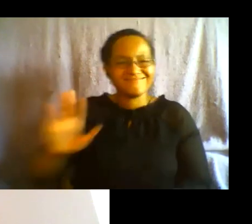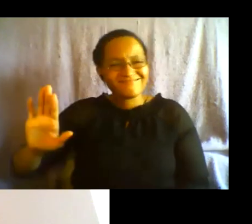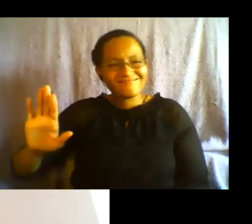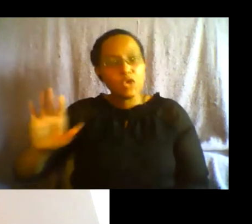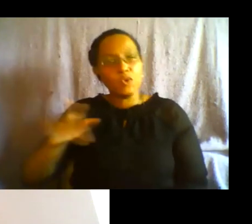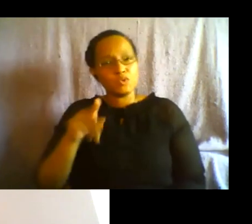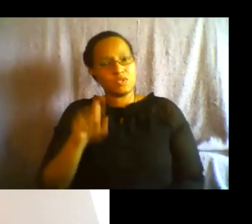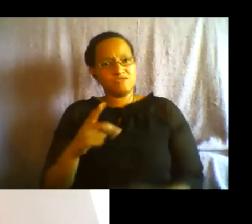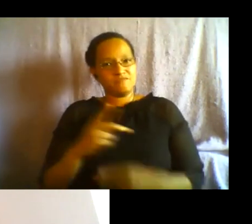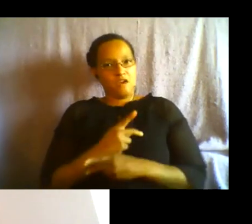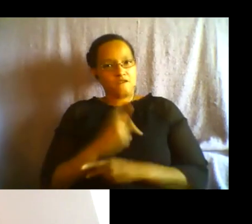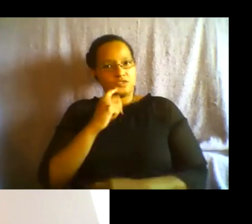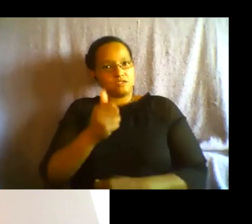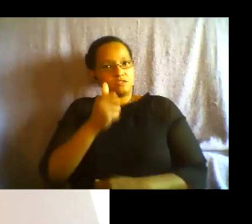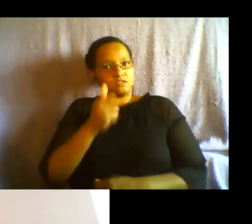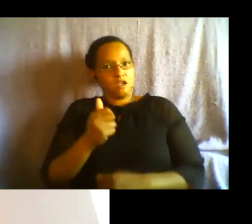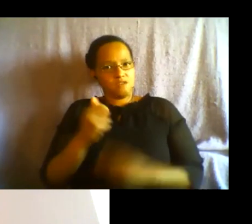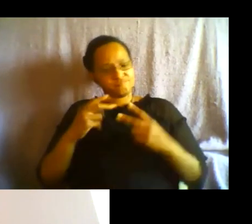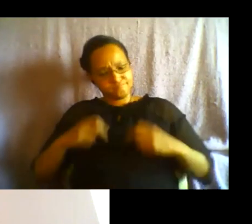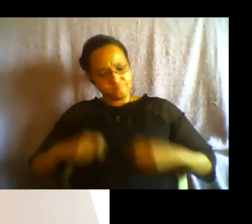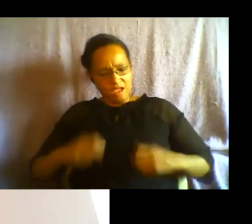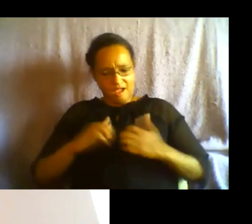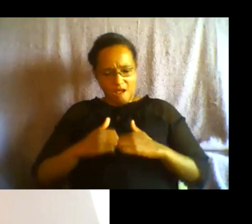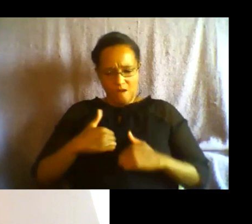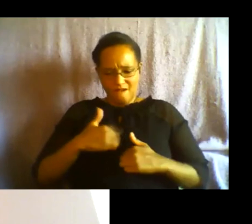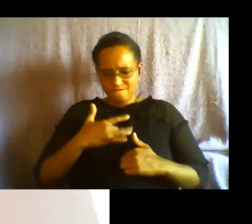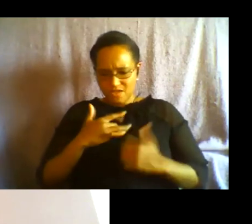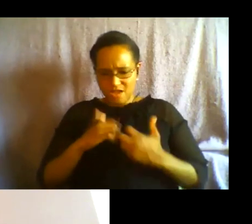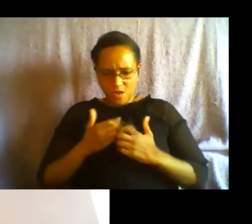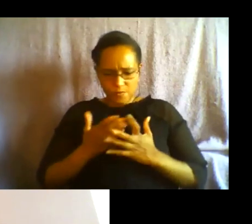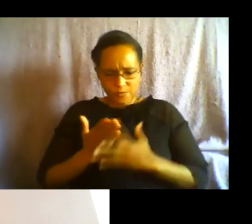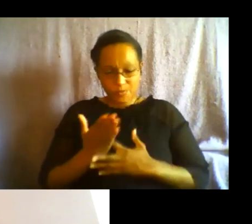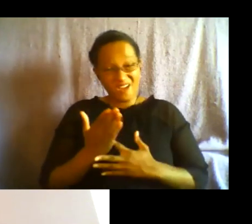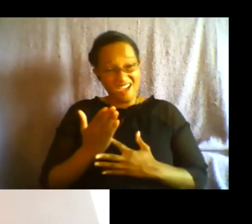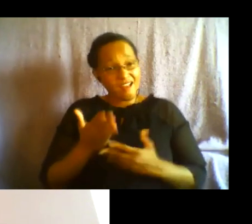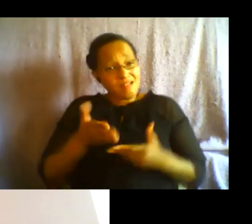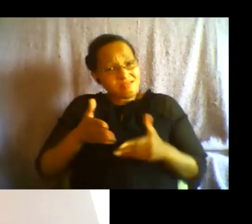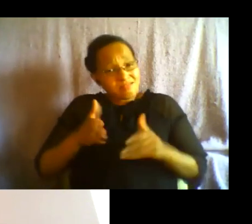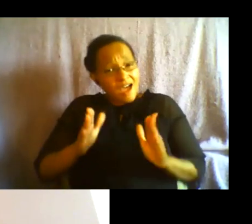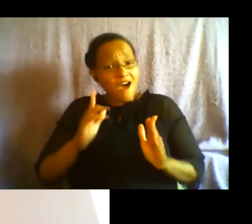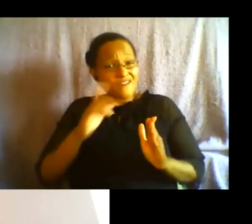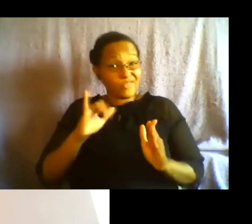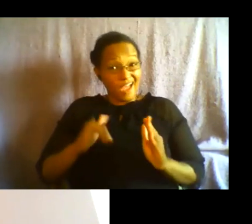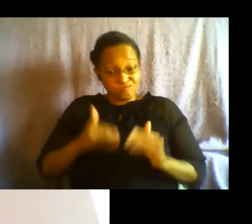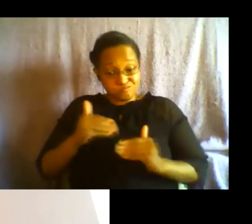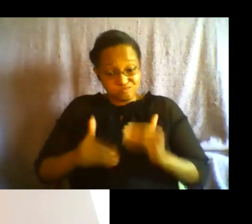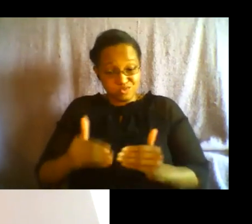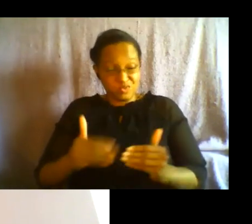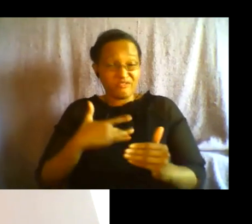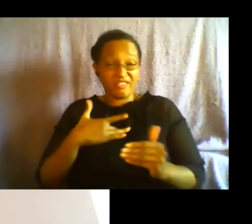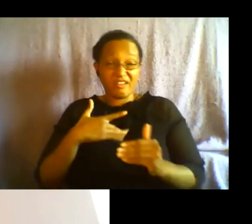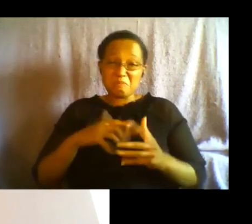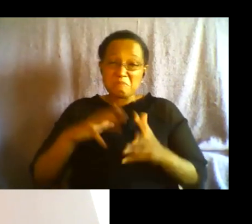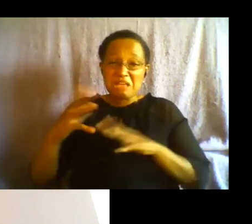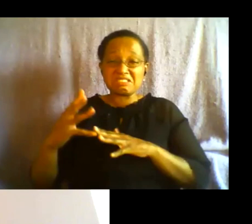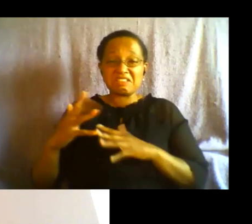and give yourself permission for that to be a messy long process or a short process you know grief is tricky and